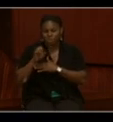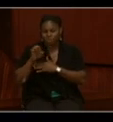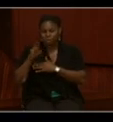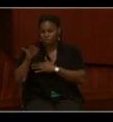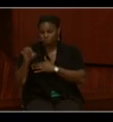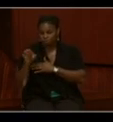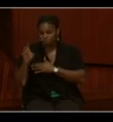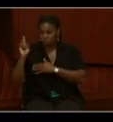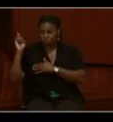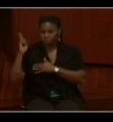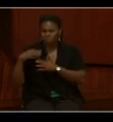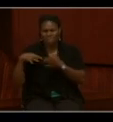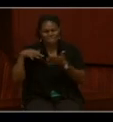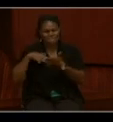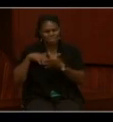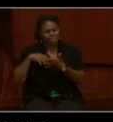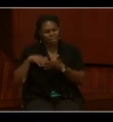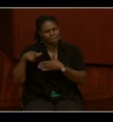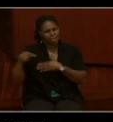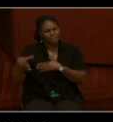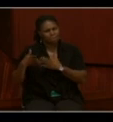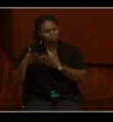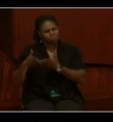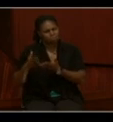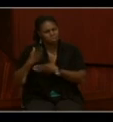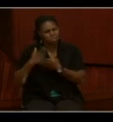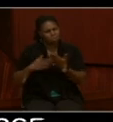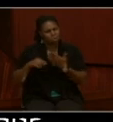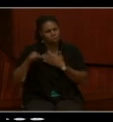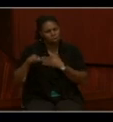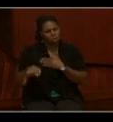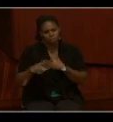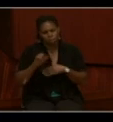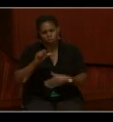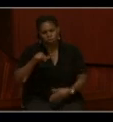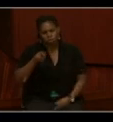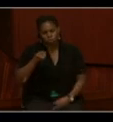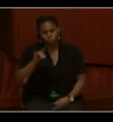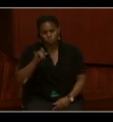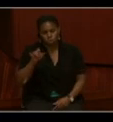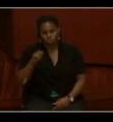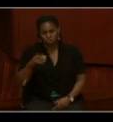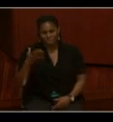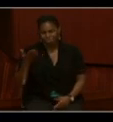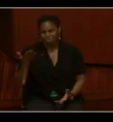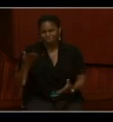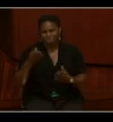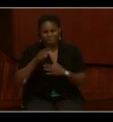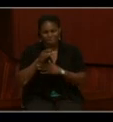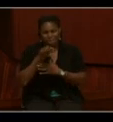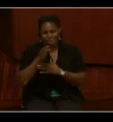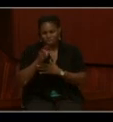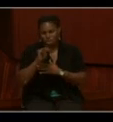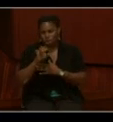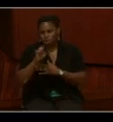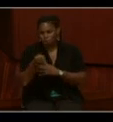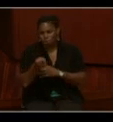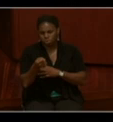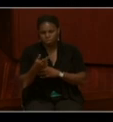And studying the USS Erie, I learned that it was part of the Special Squadron in the late 1930s. And it was conducting